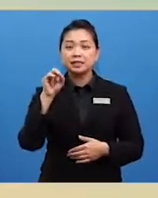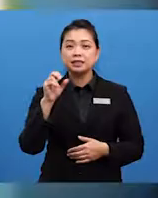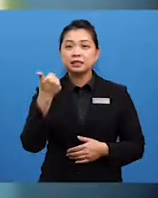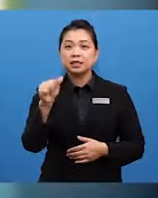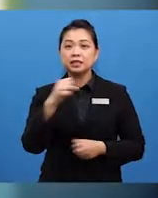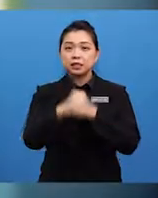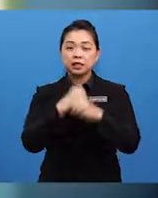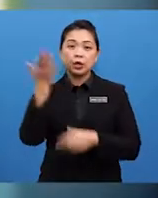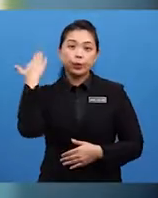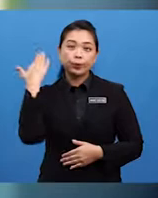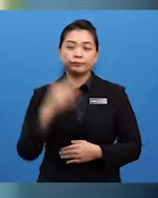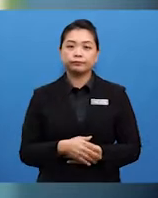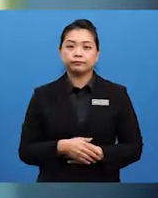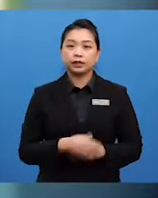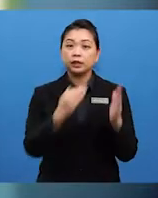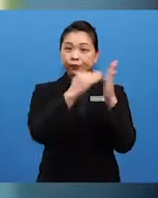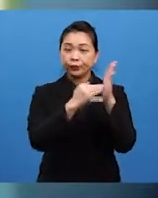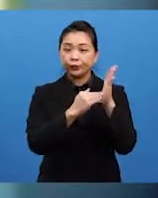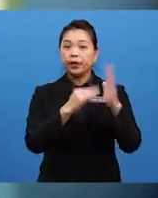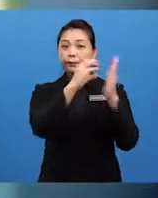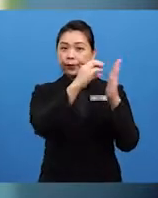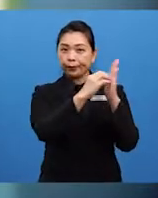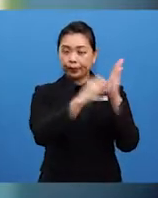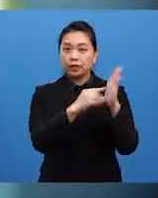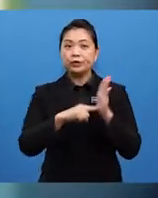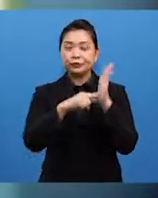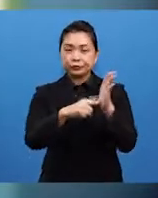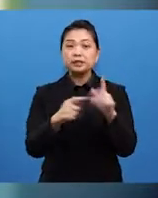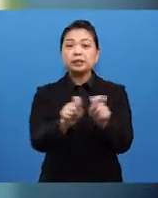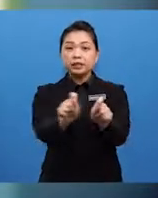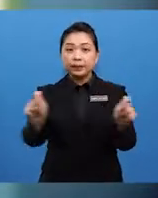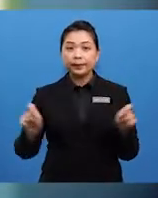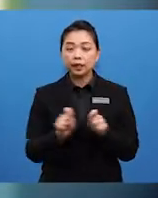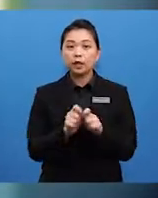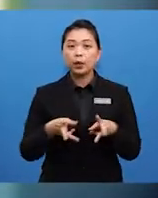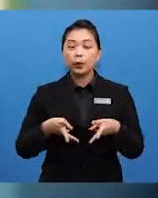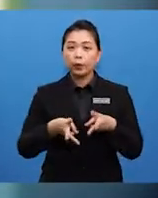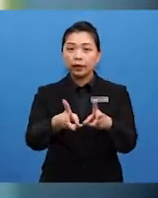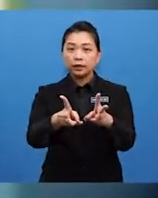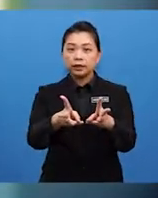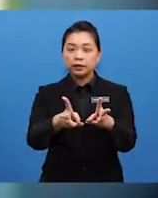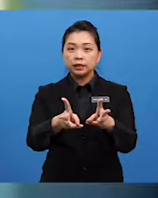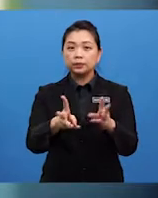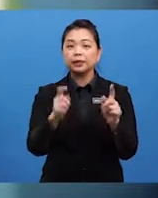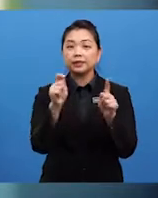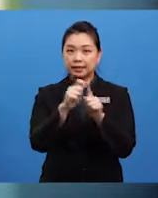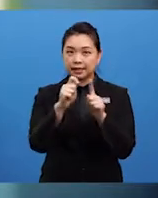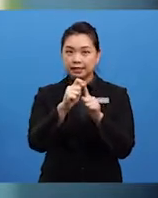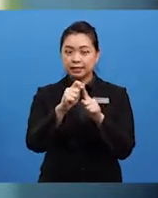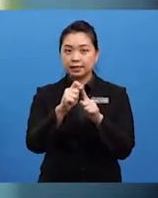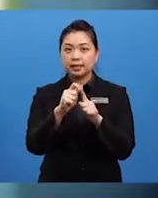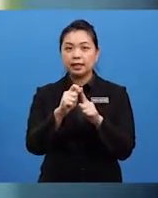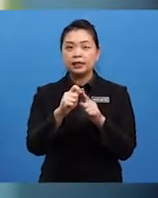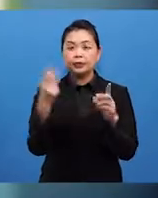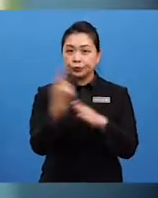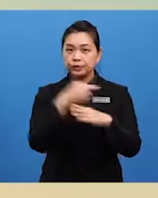The following paragraph shows a typical way in which these four tenses are used in